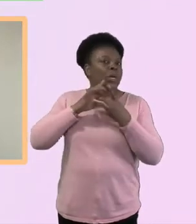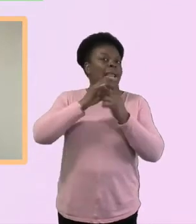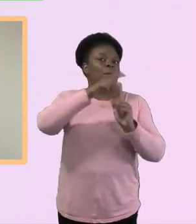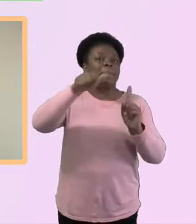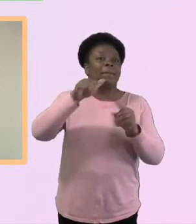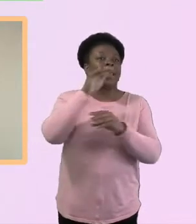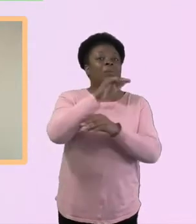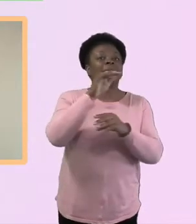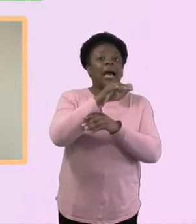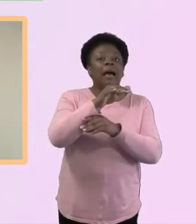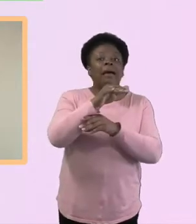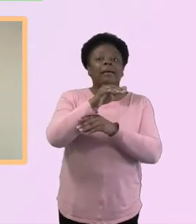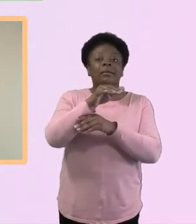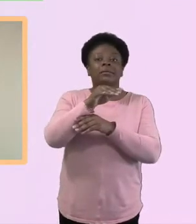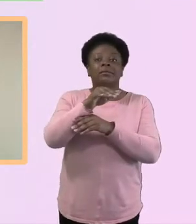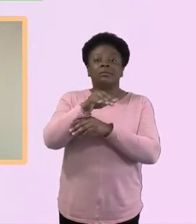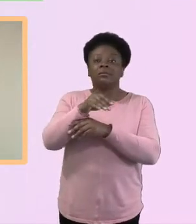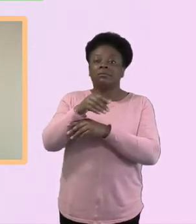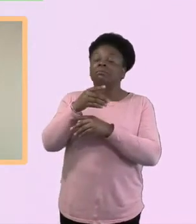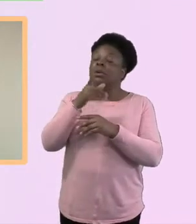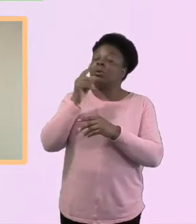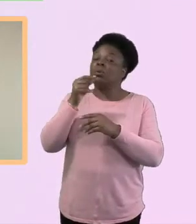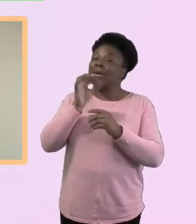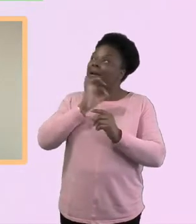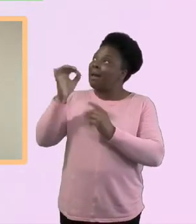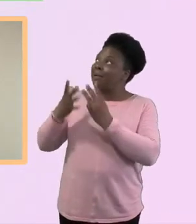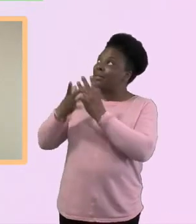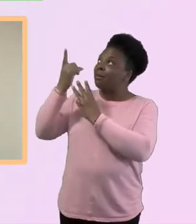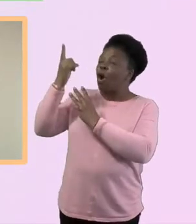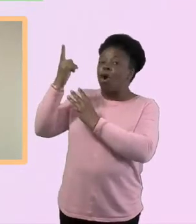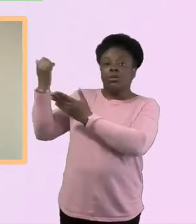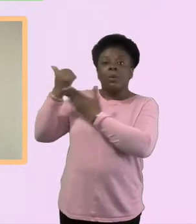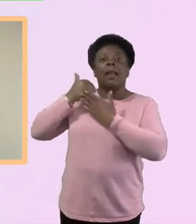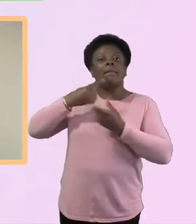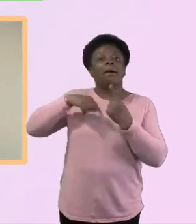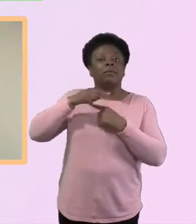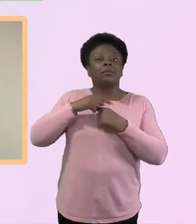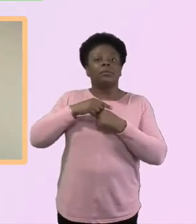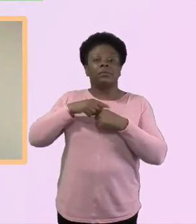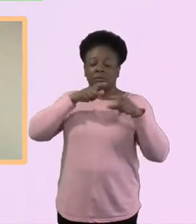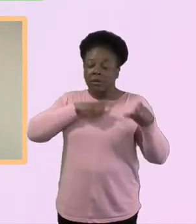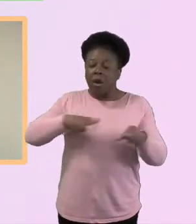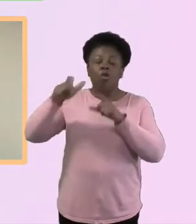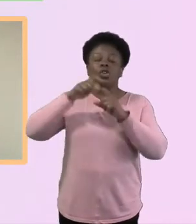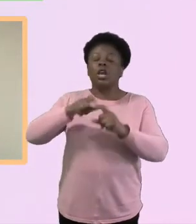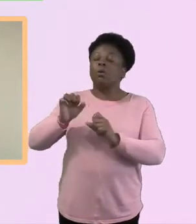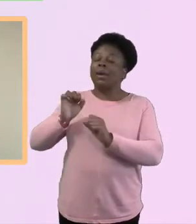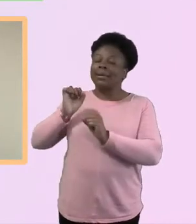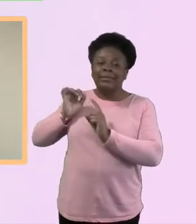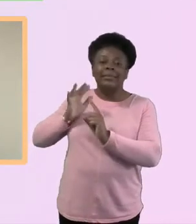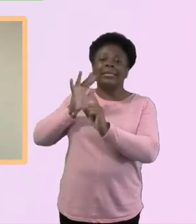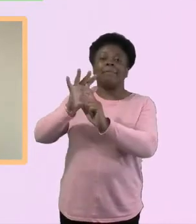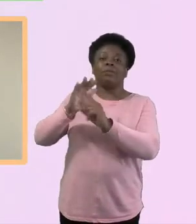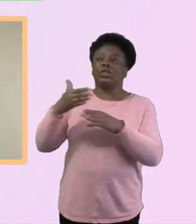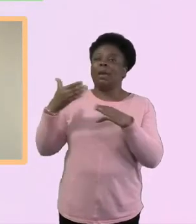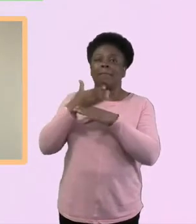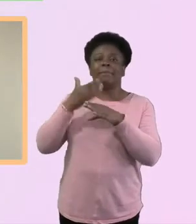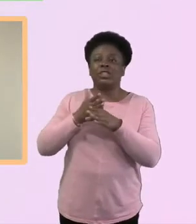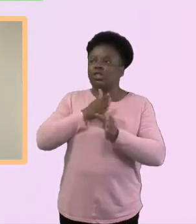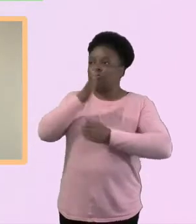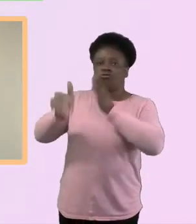a fleeting moment in time, but that that's something that goes in our ongoing discipleship and mission. Yeah.